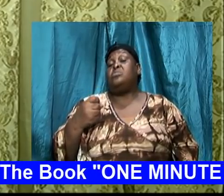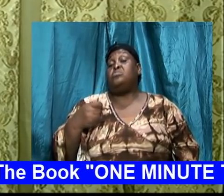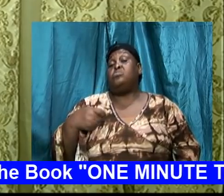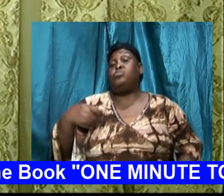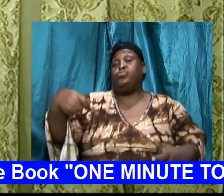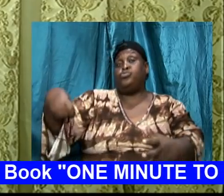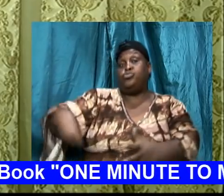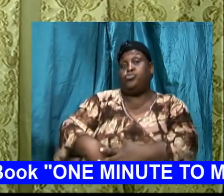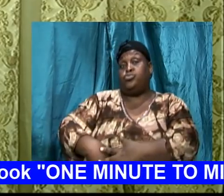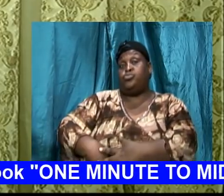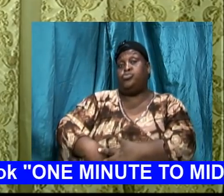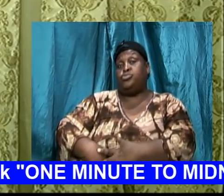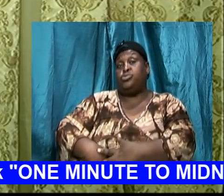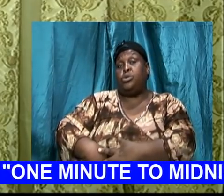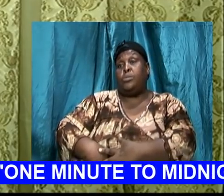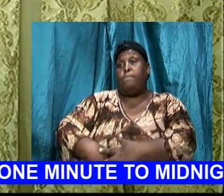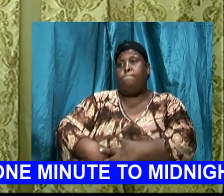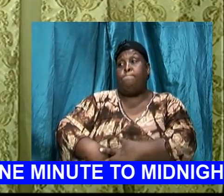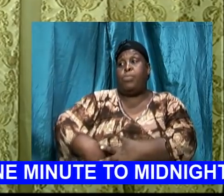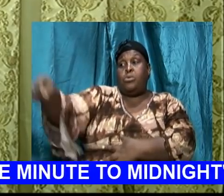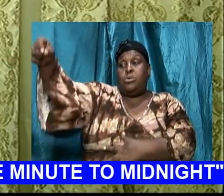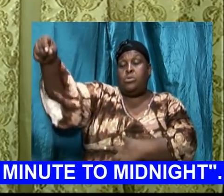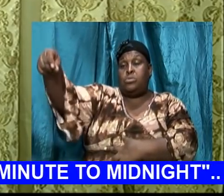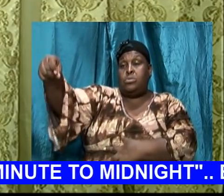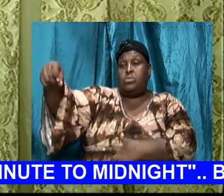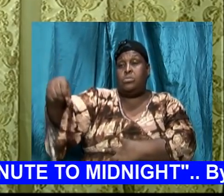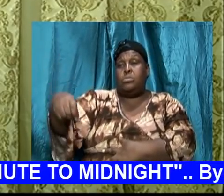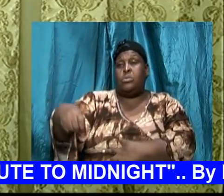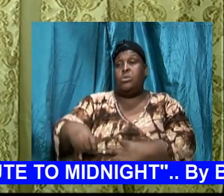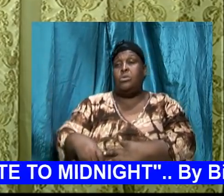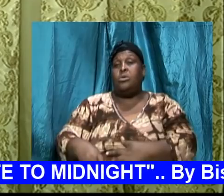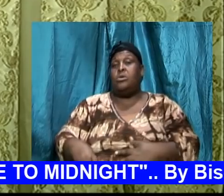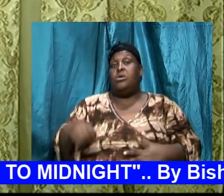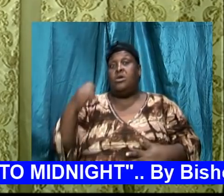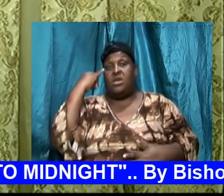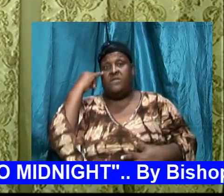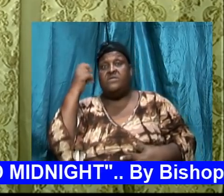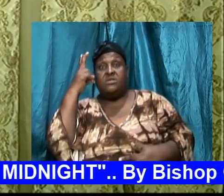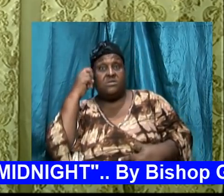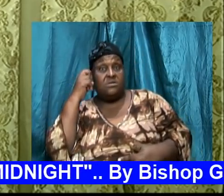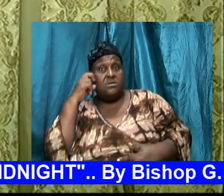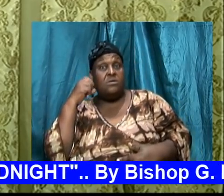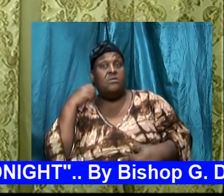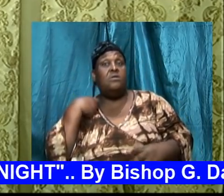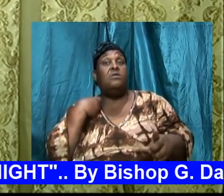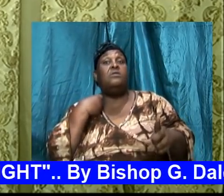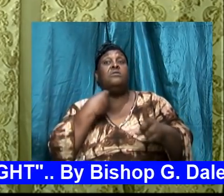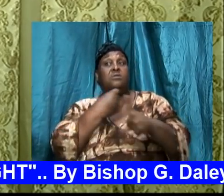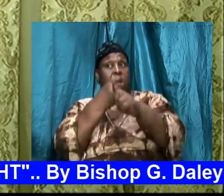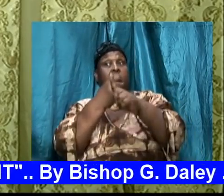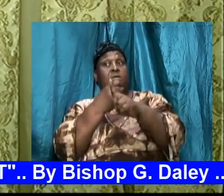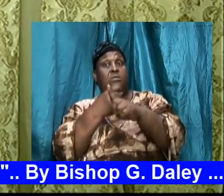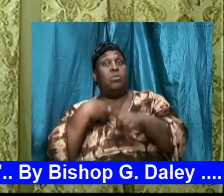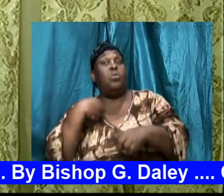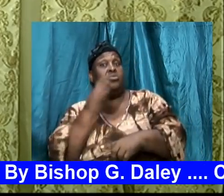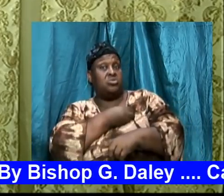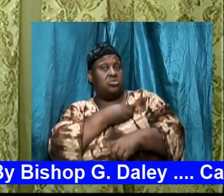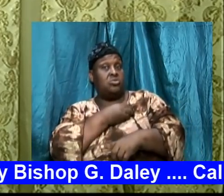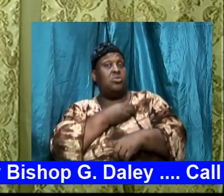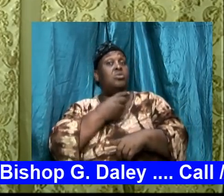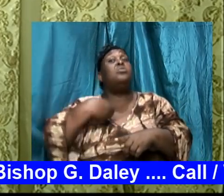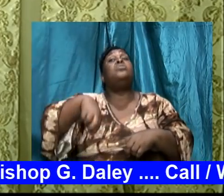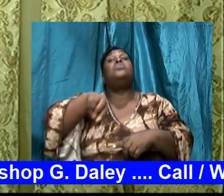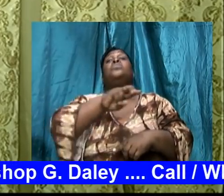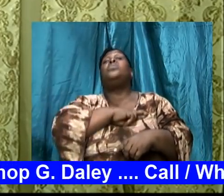attacking us we need to be attacking him and our only offensive